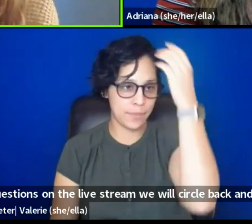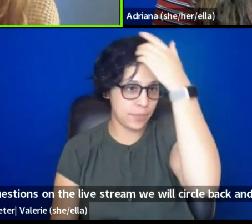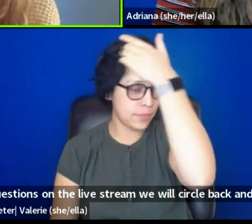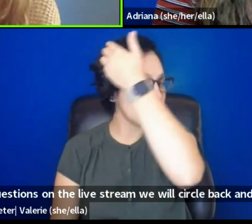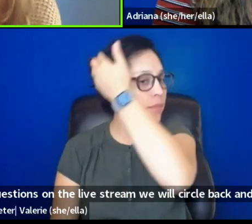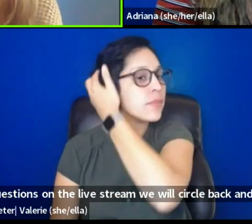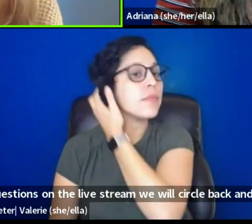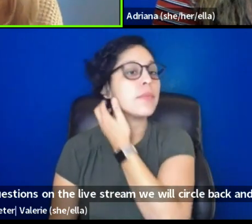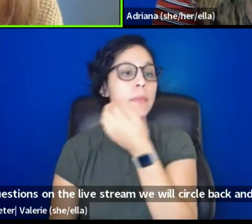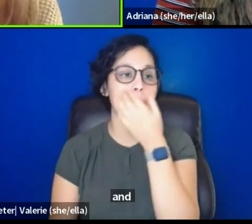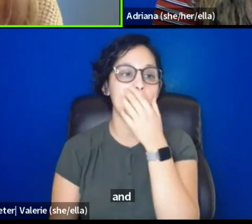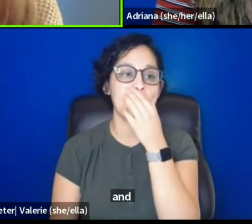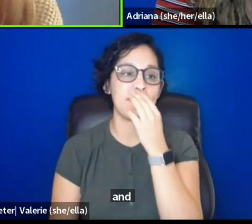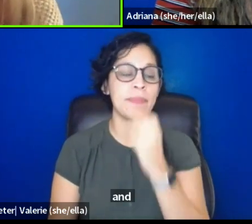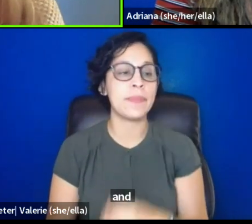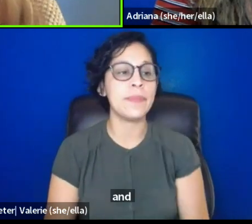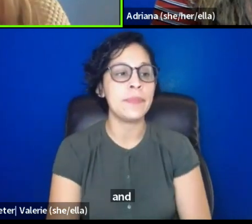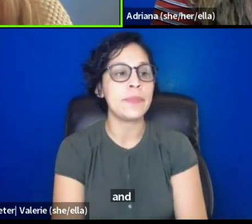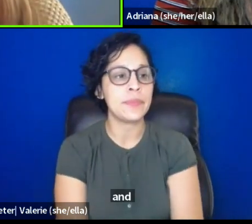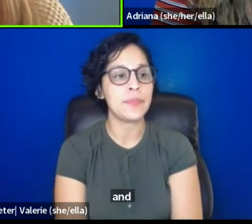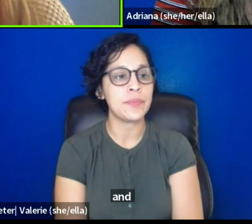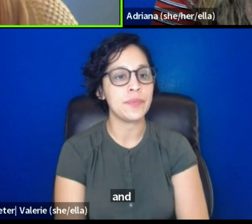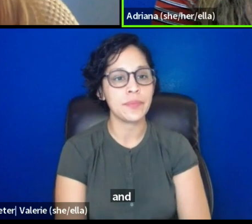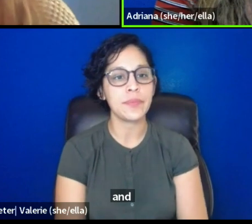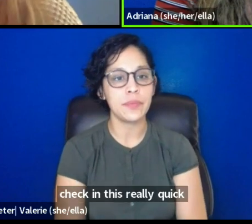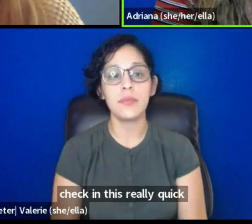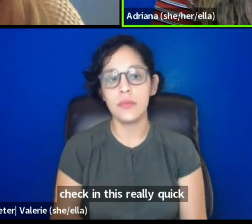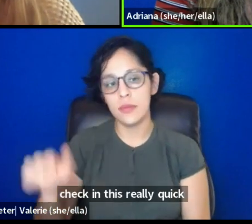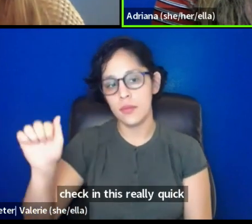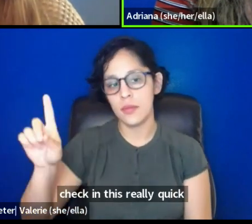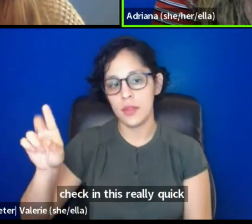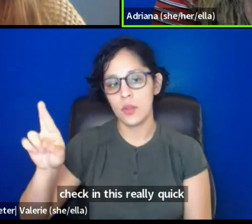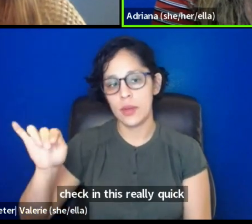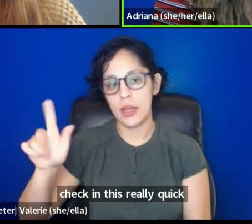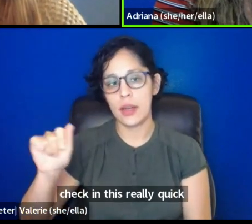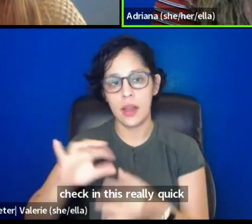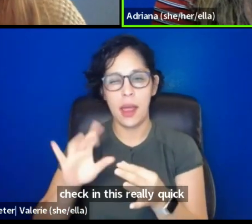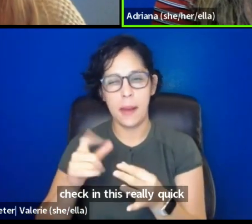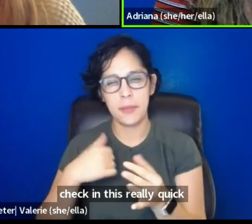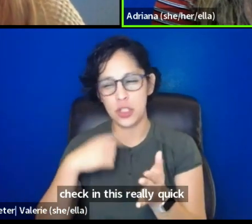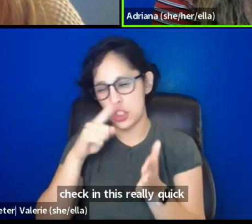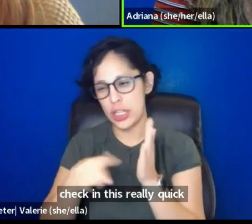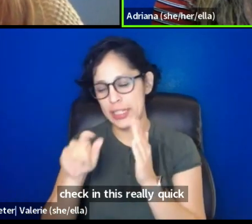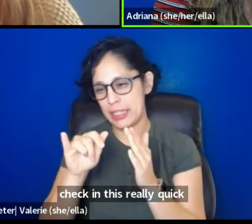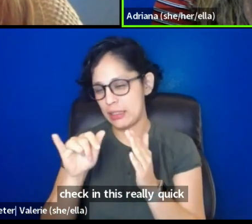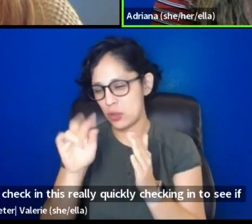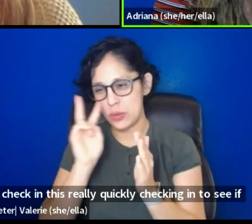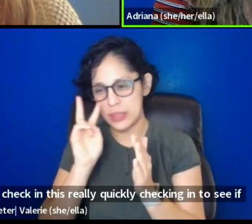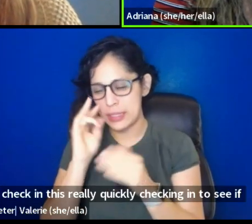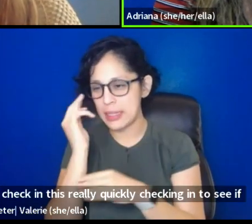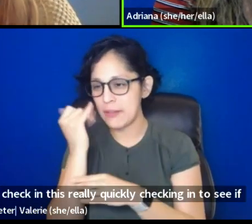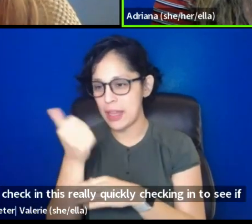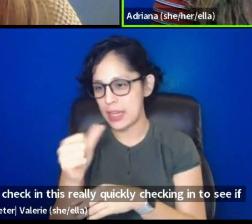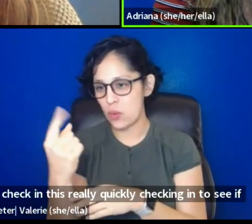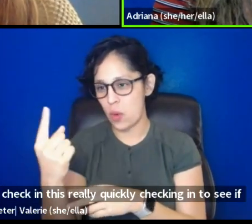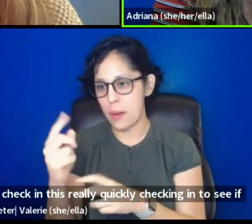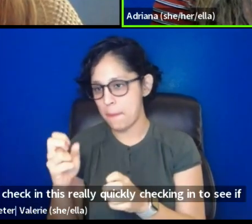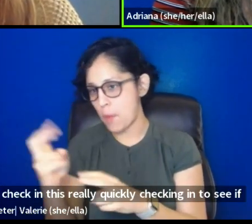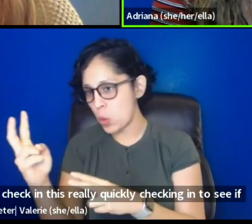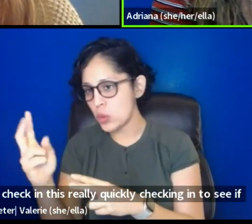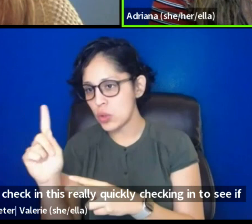um, and check in. I'm just really quickly checking in to see if there's anybody, um, who's posed a question,